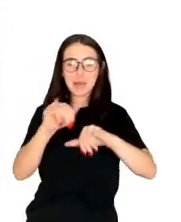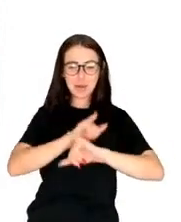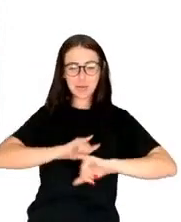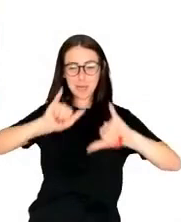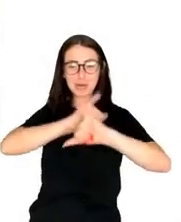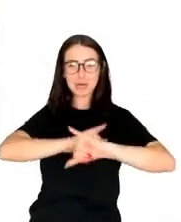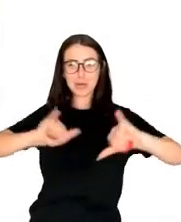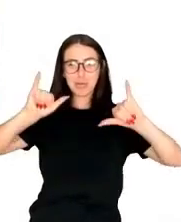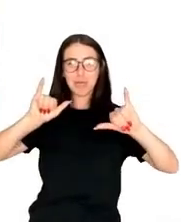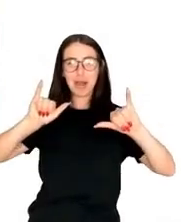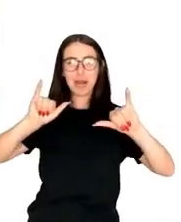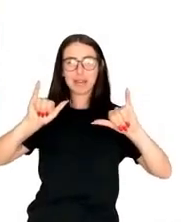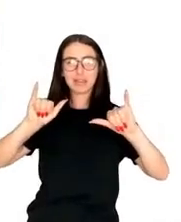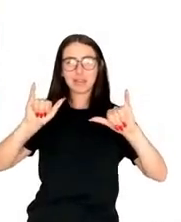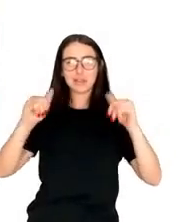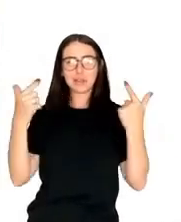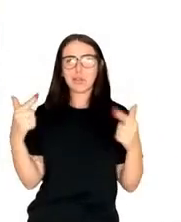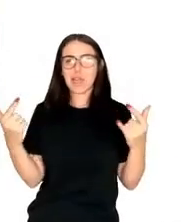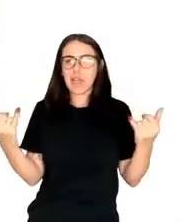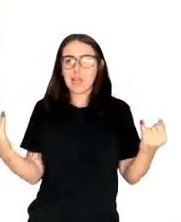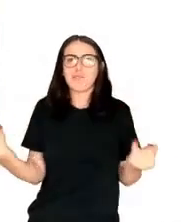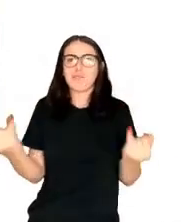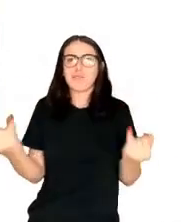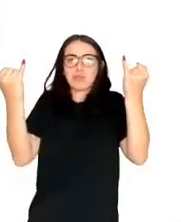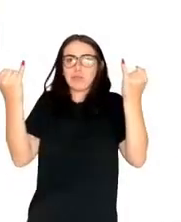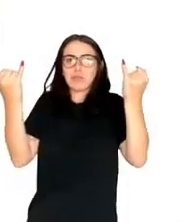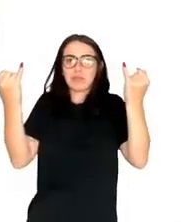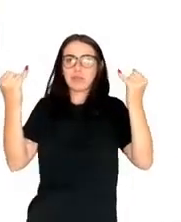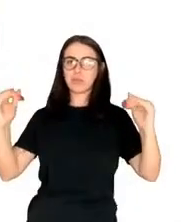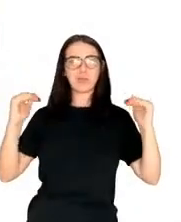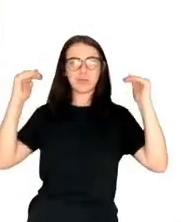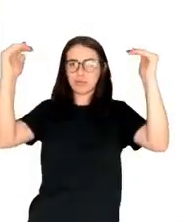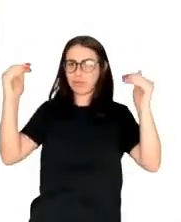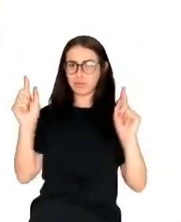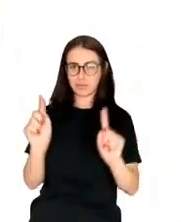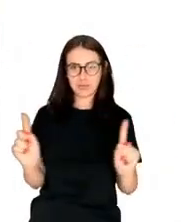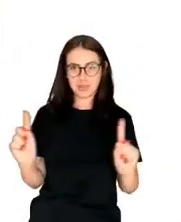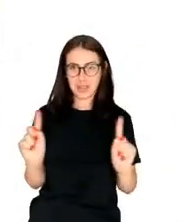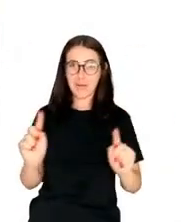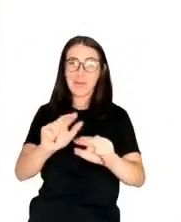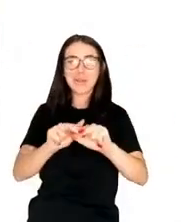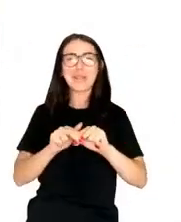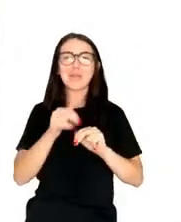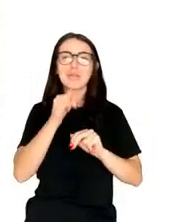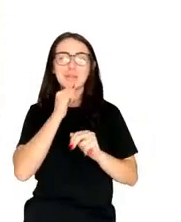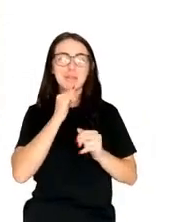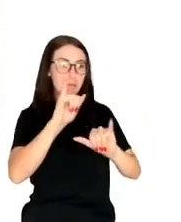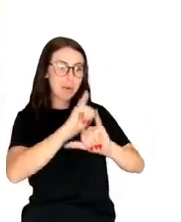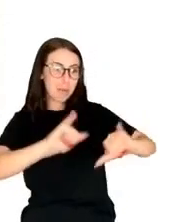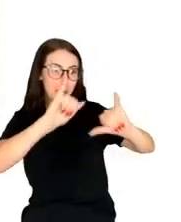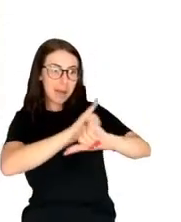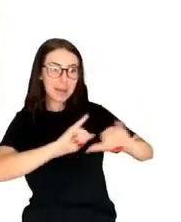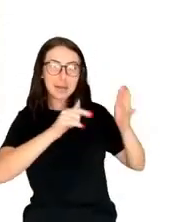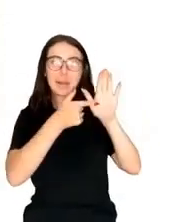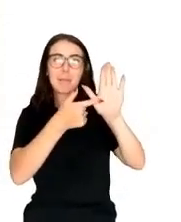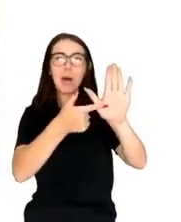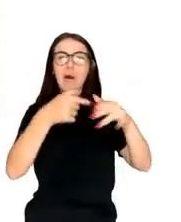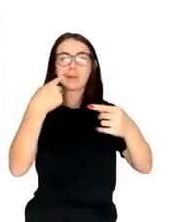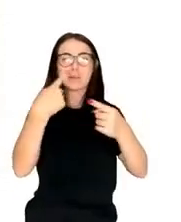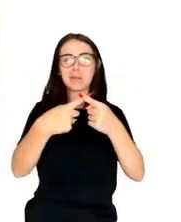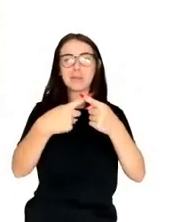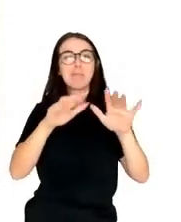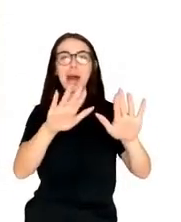isn't quite relevant because the algorithm didn't improve things isn't really any different from showing ads generally.